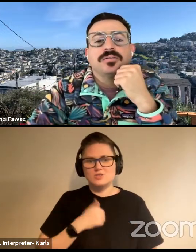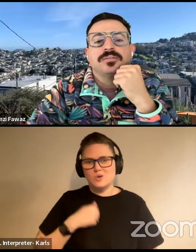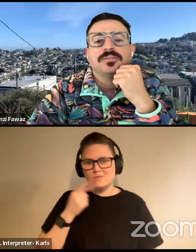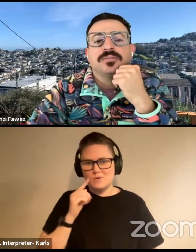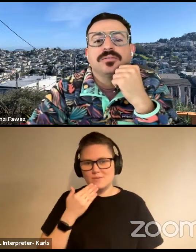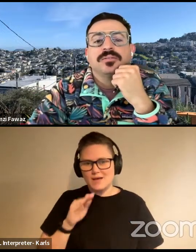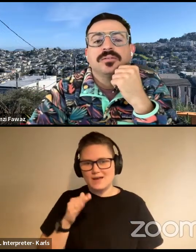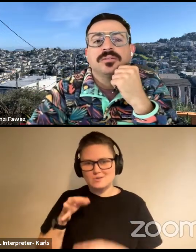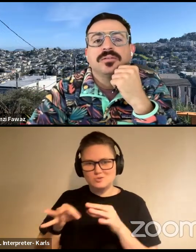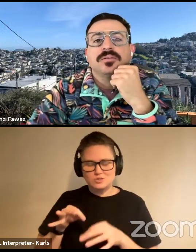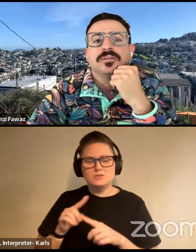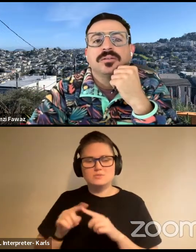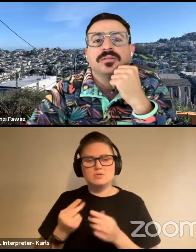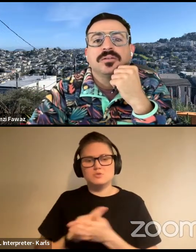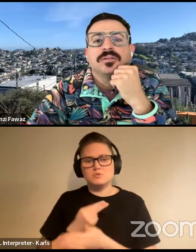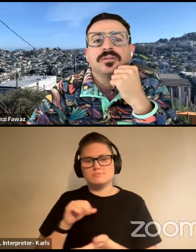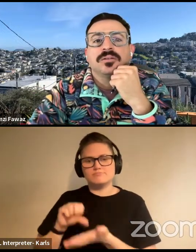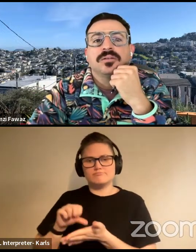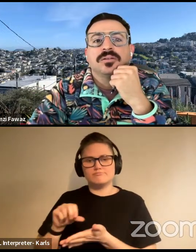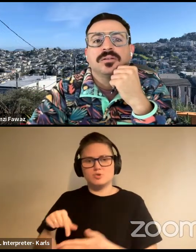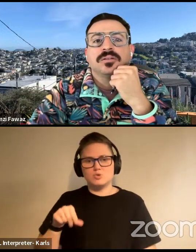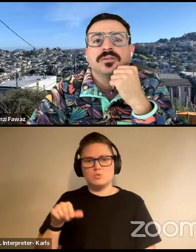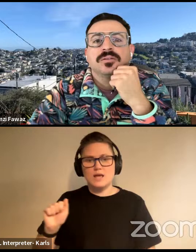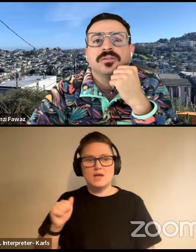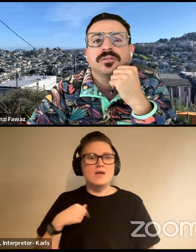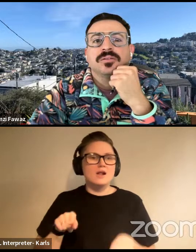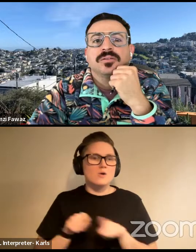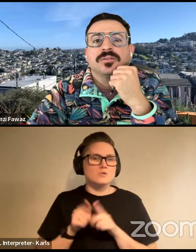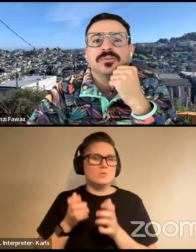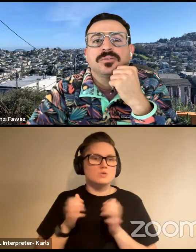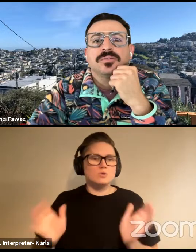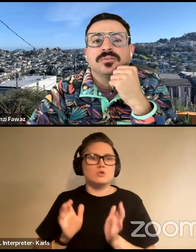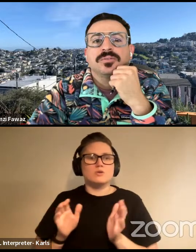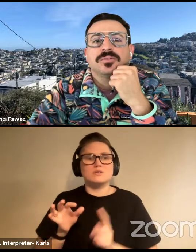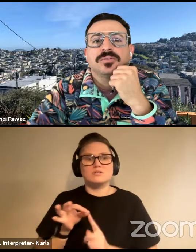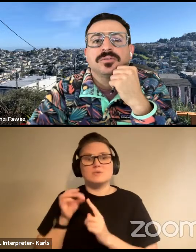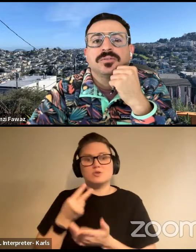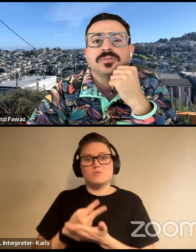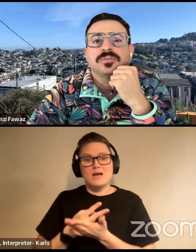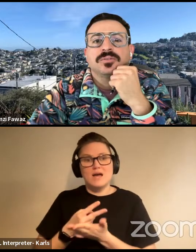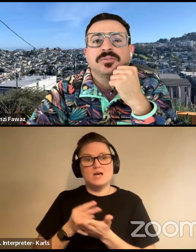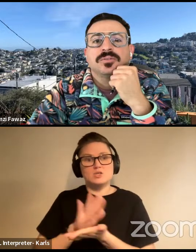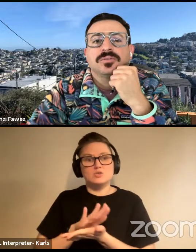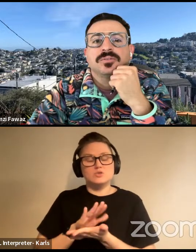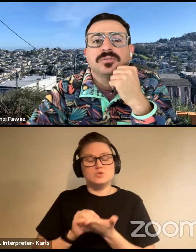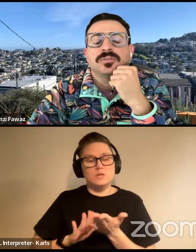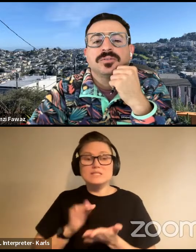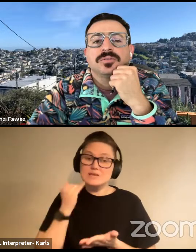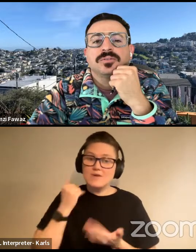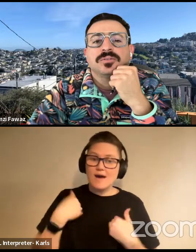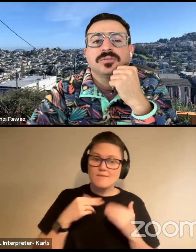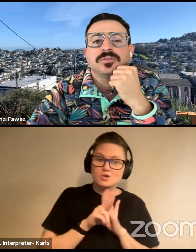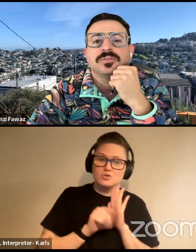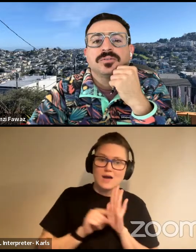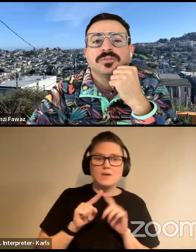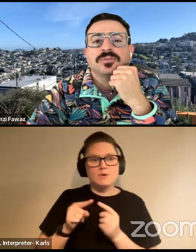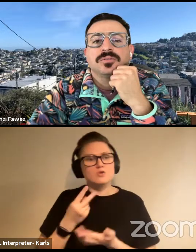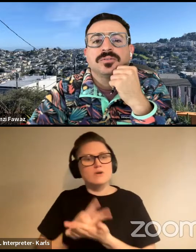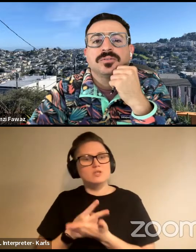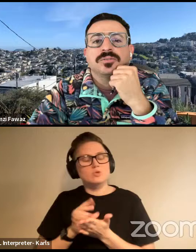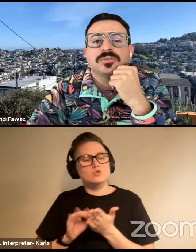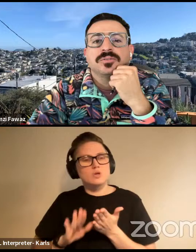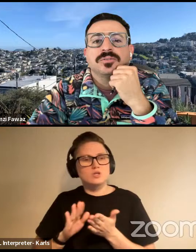And I also want to encourage, um, especially, uh, graduate students if they're undergrads, but graduate students are really early career